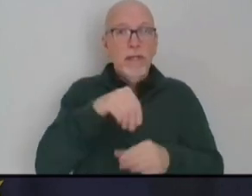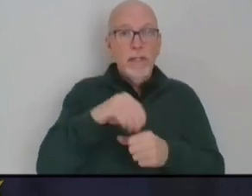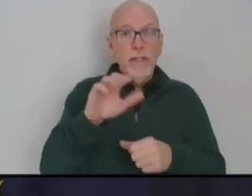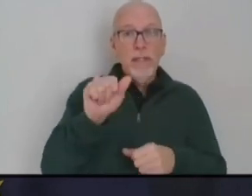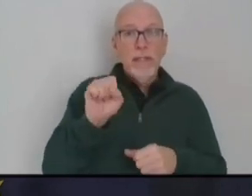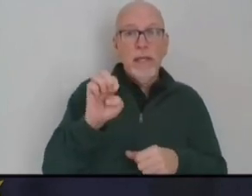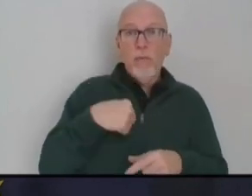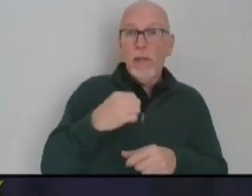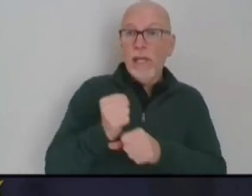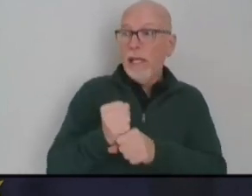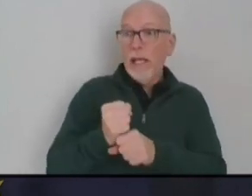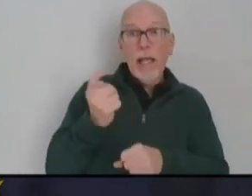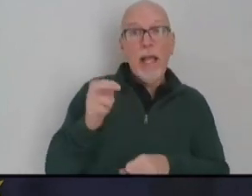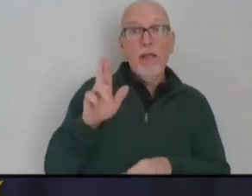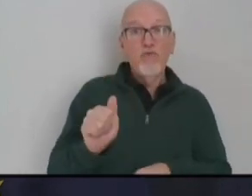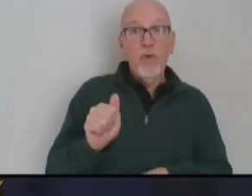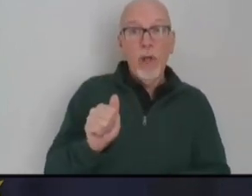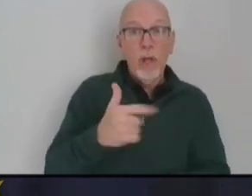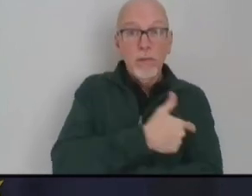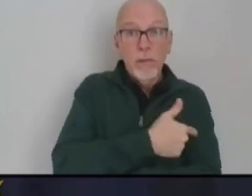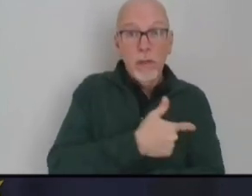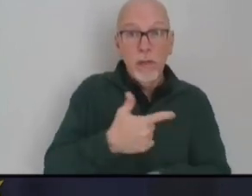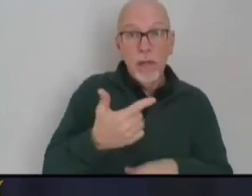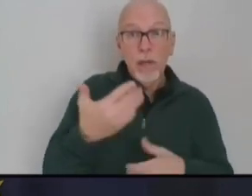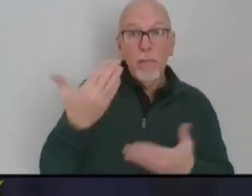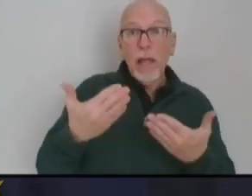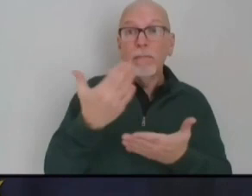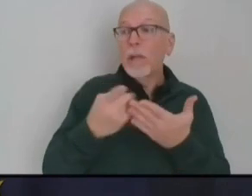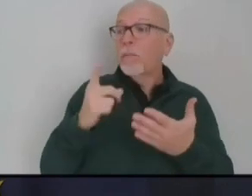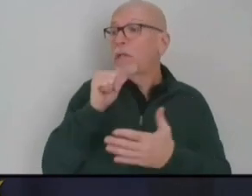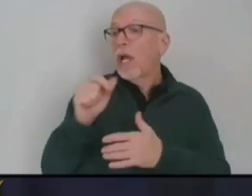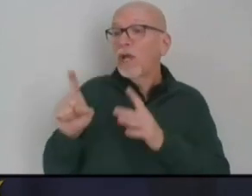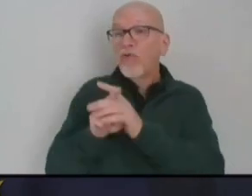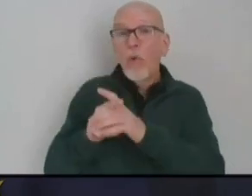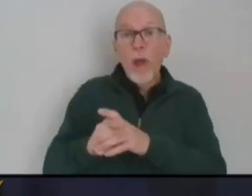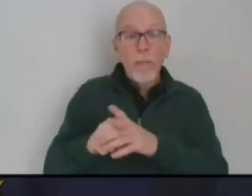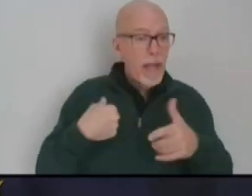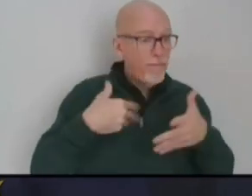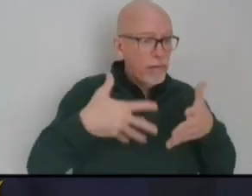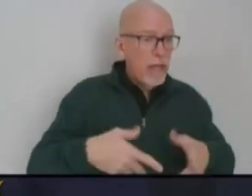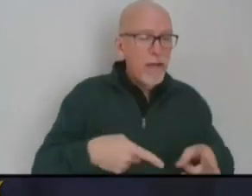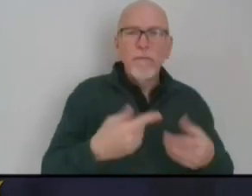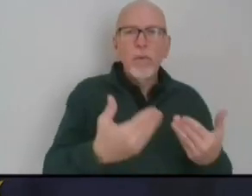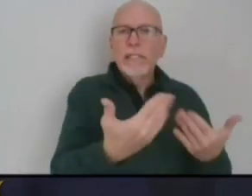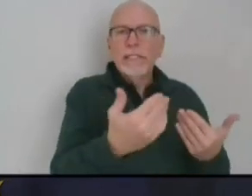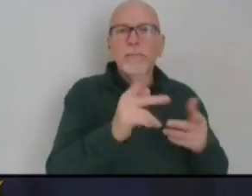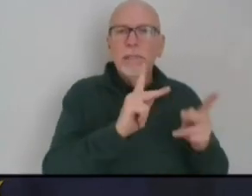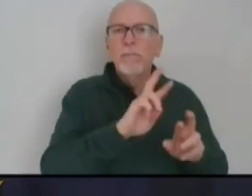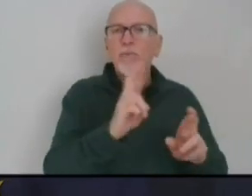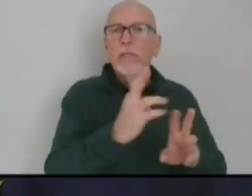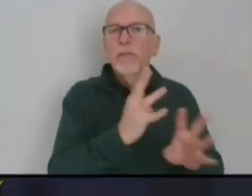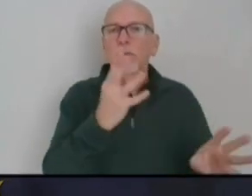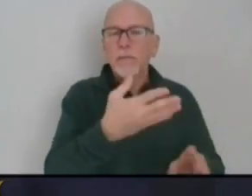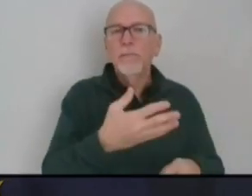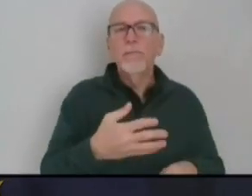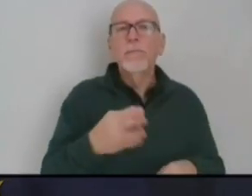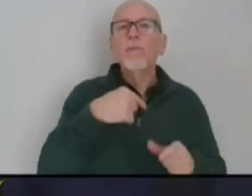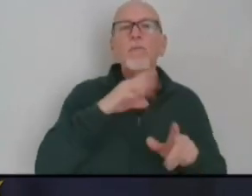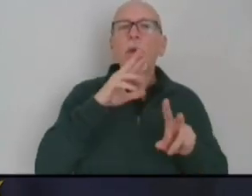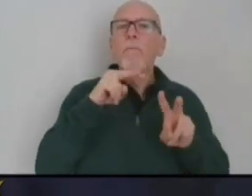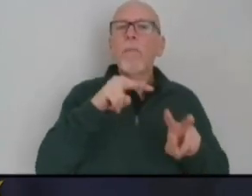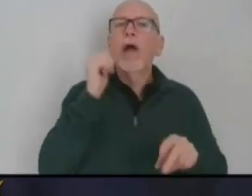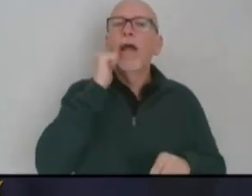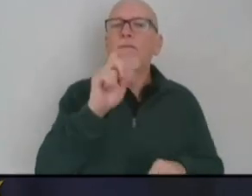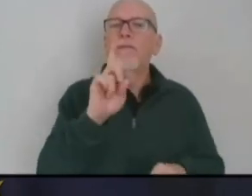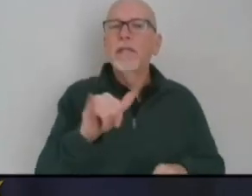extra doses at the end of the day because people didn't show up, for example. And then on top of that, as we're monitoring that every single day, if we were going to be able to